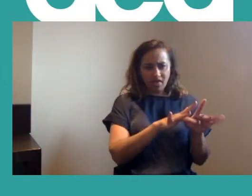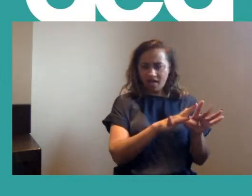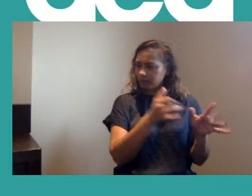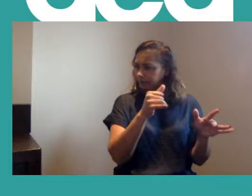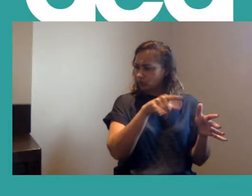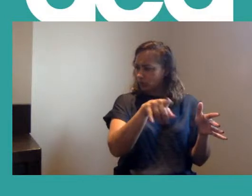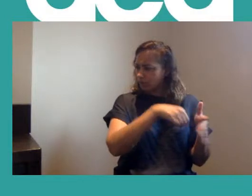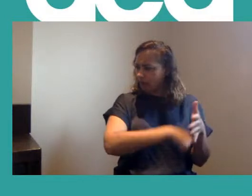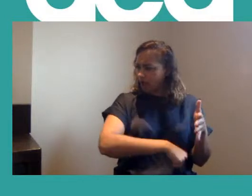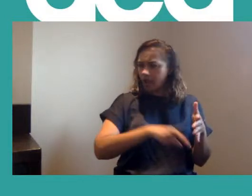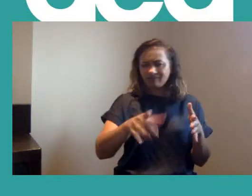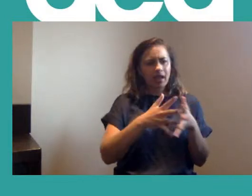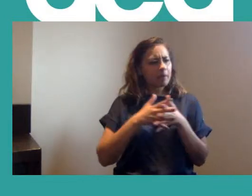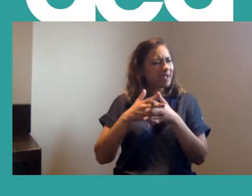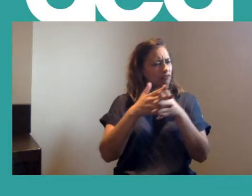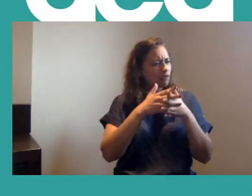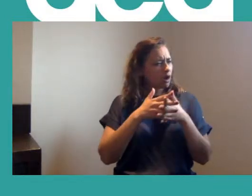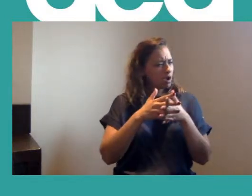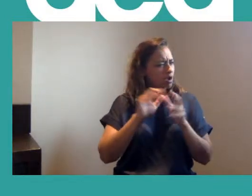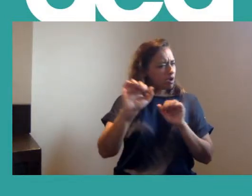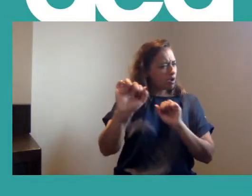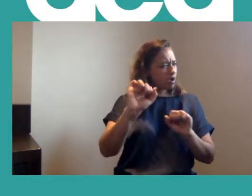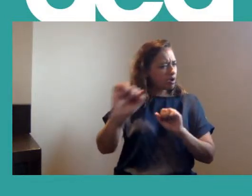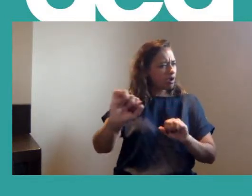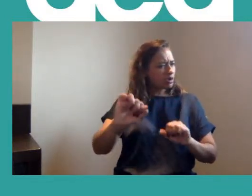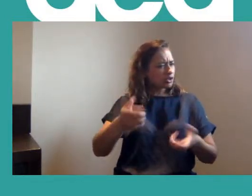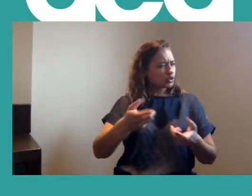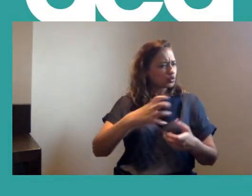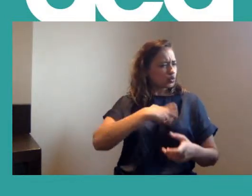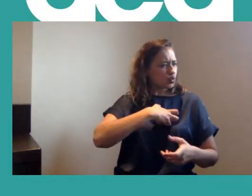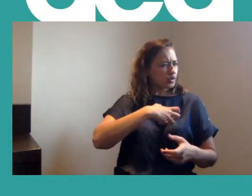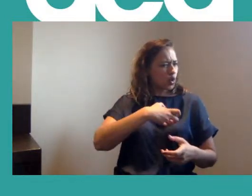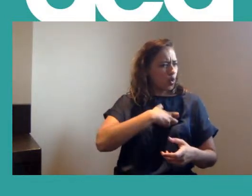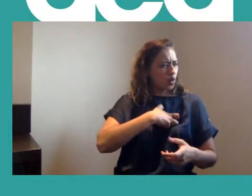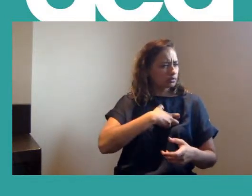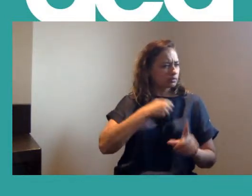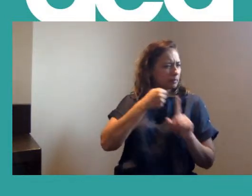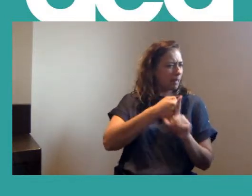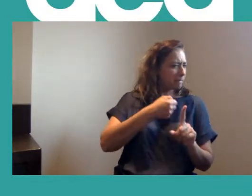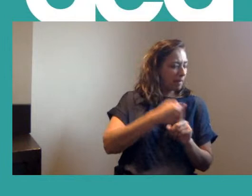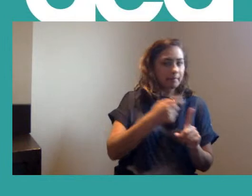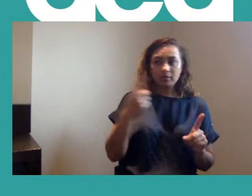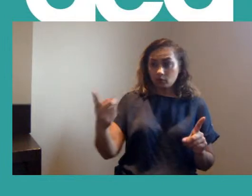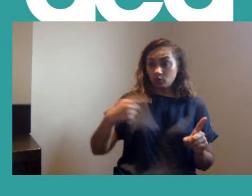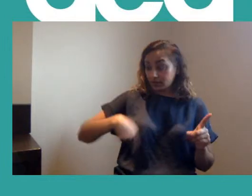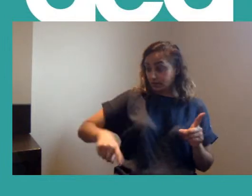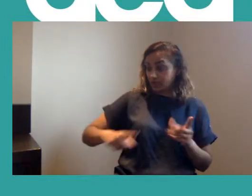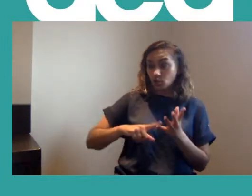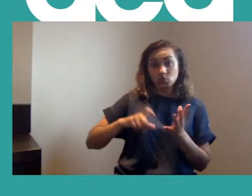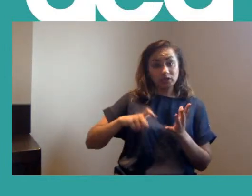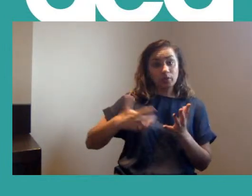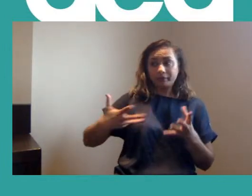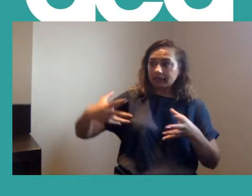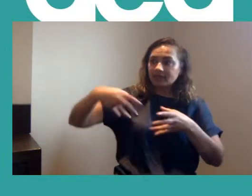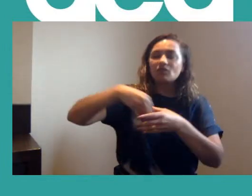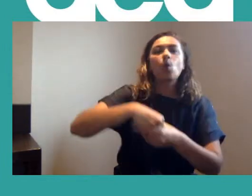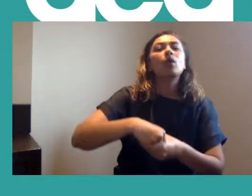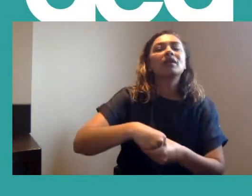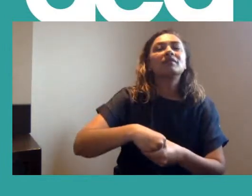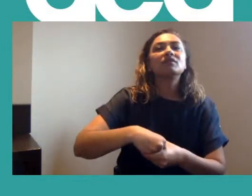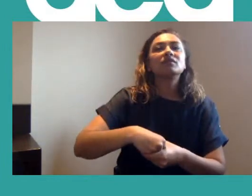She is an American trade unionist. We took part, UCU took part in,